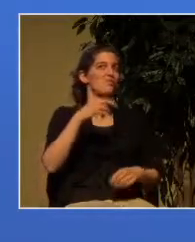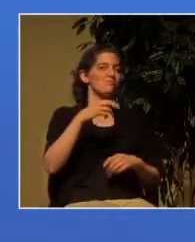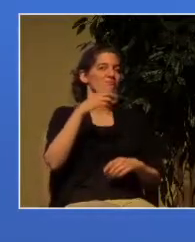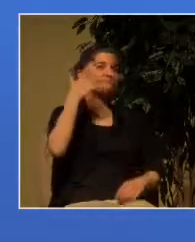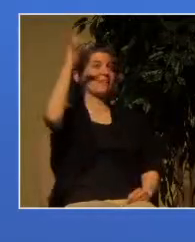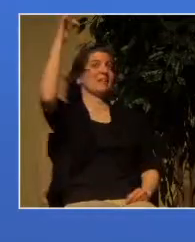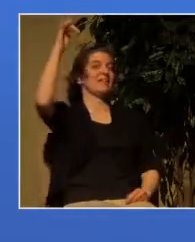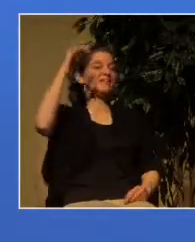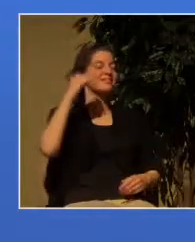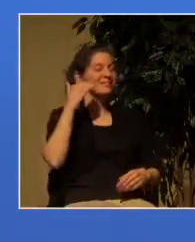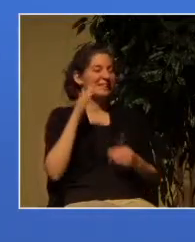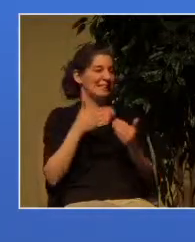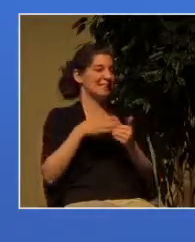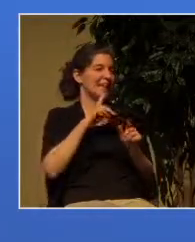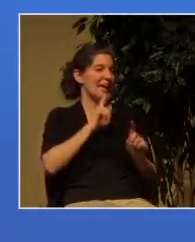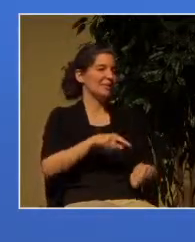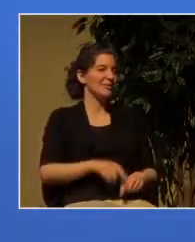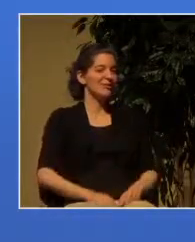lead to very different